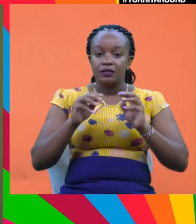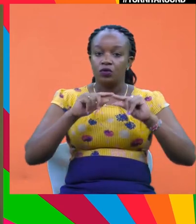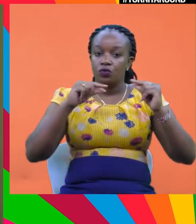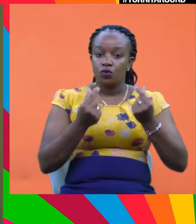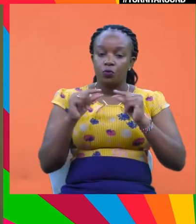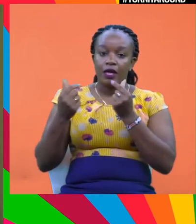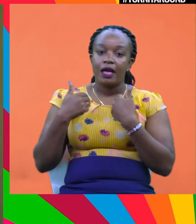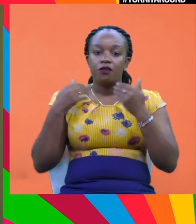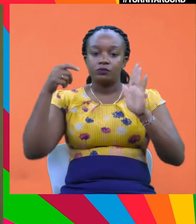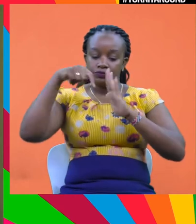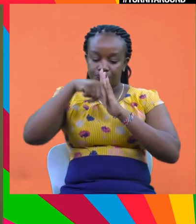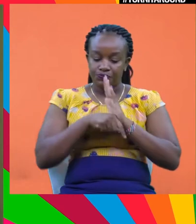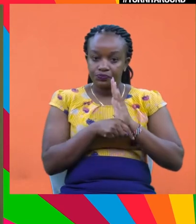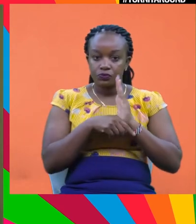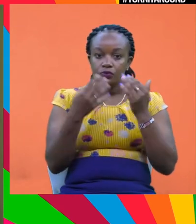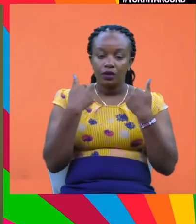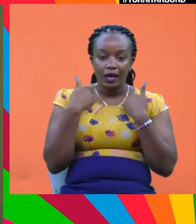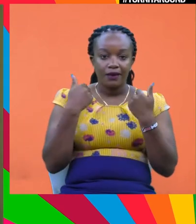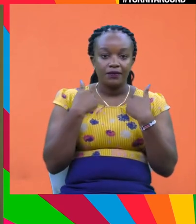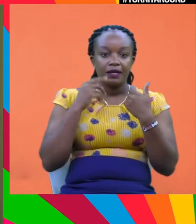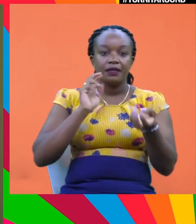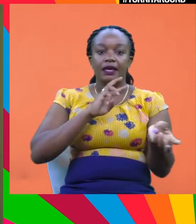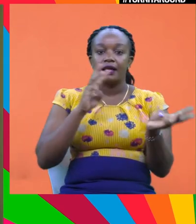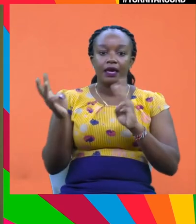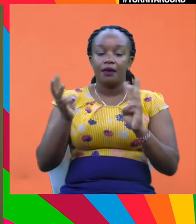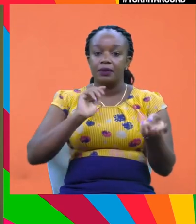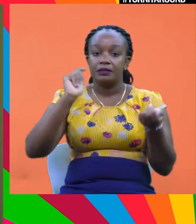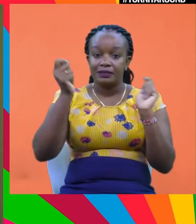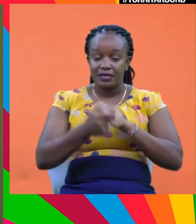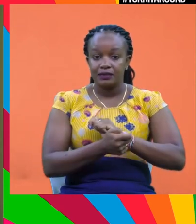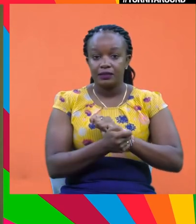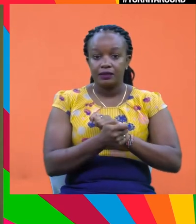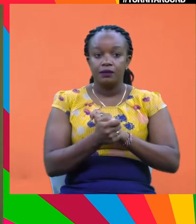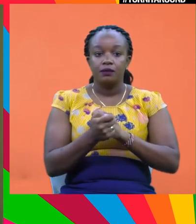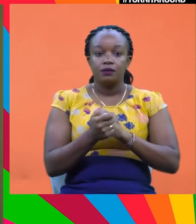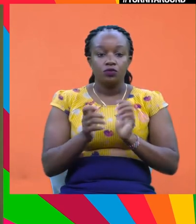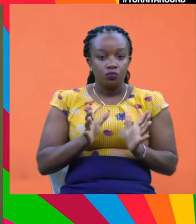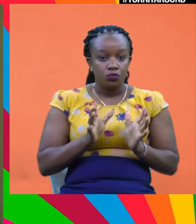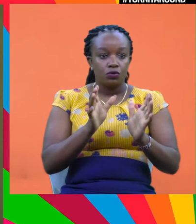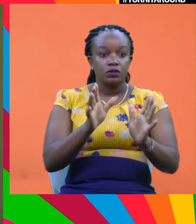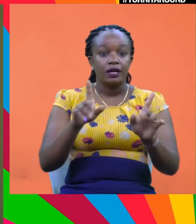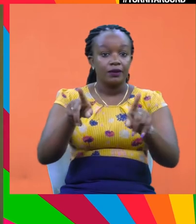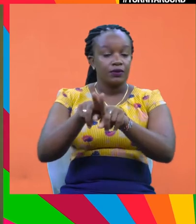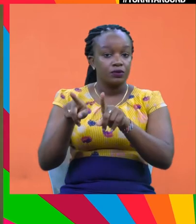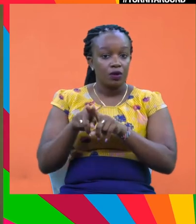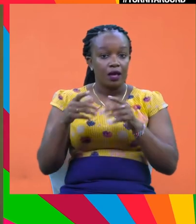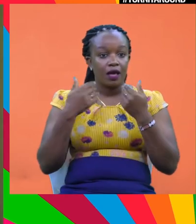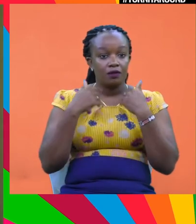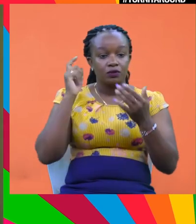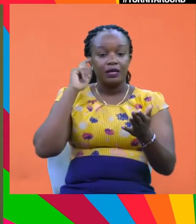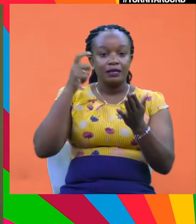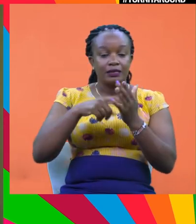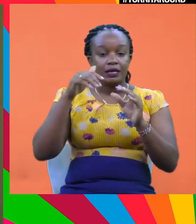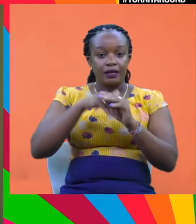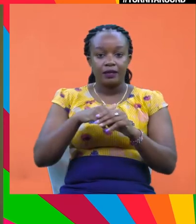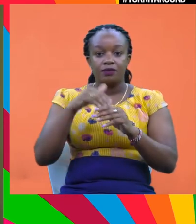comprehensive policy strategy to mitigate climate change through a green investment push, as well as gradually rising carbon